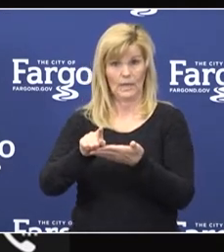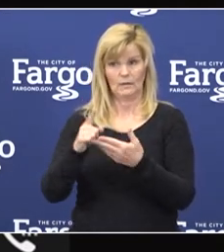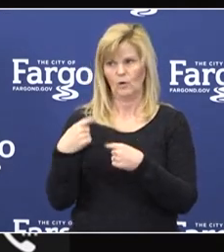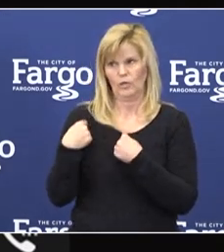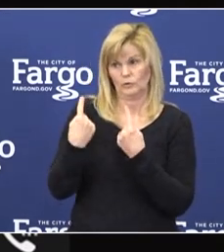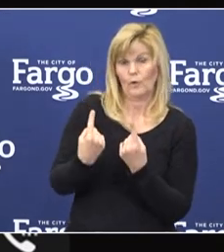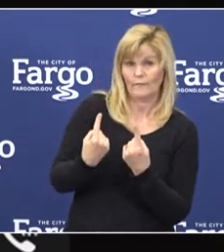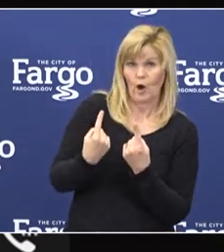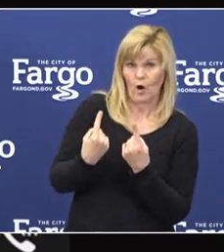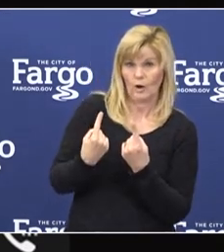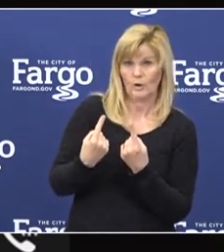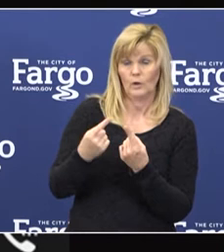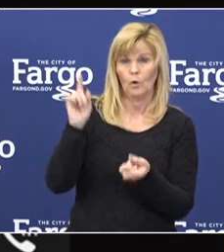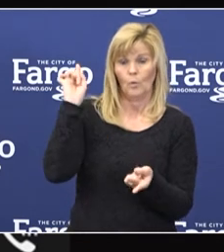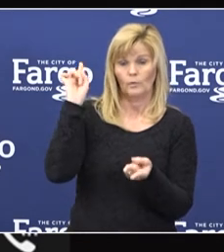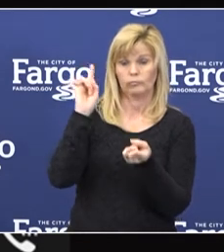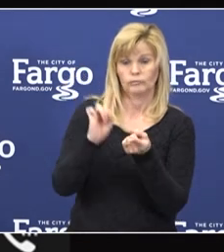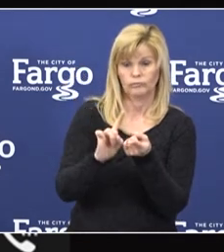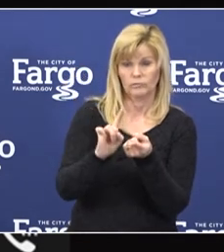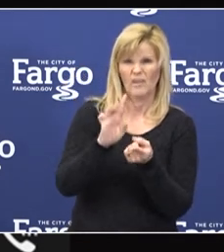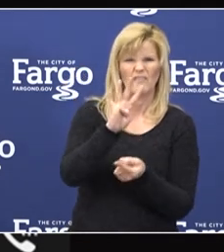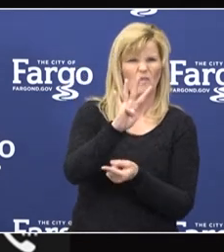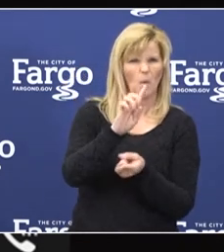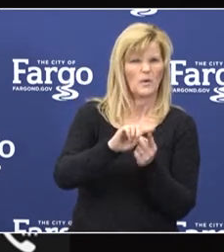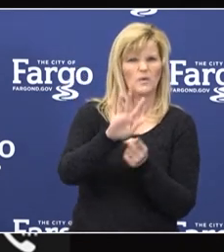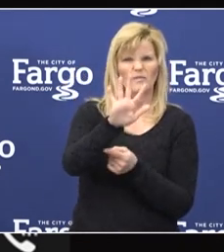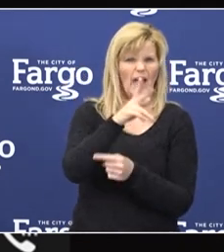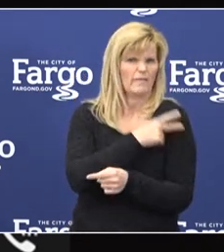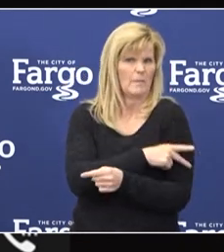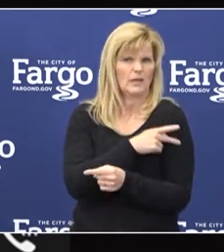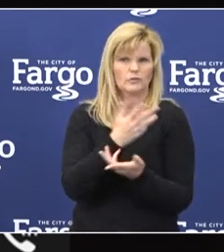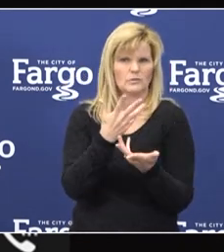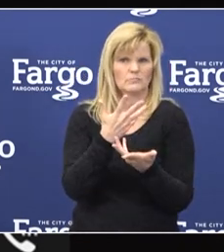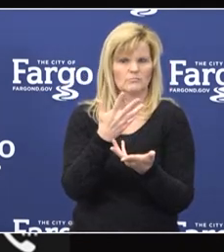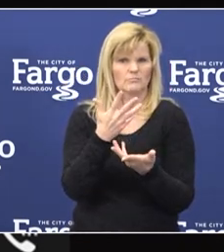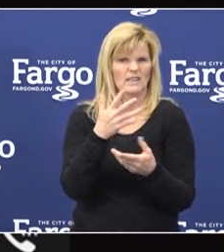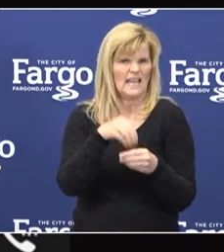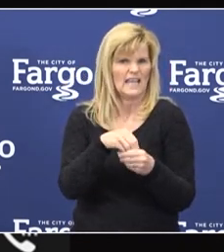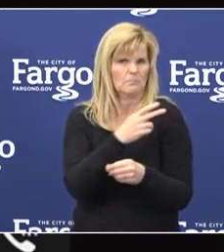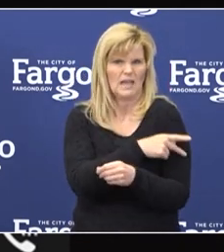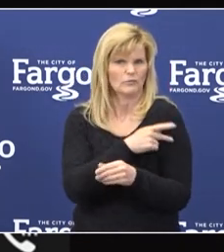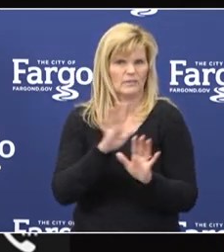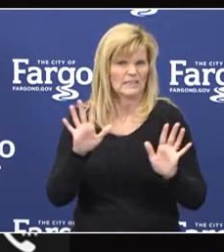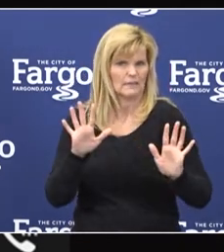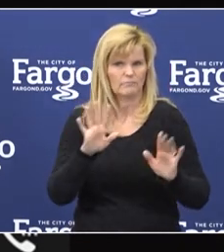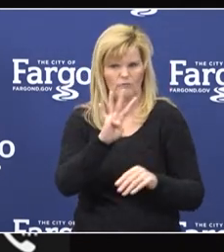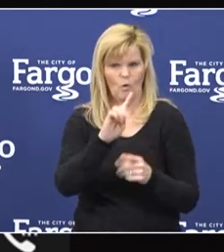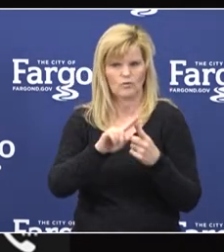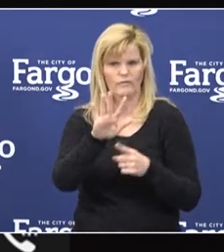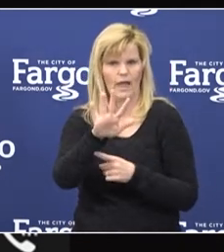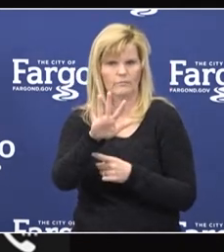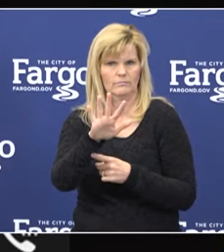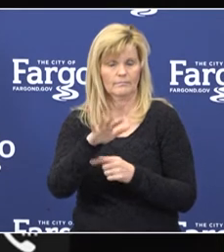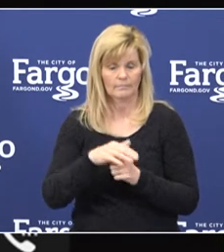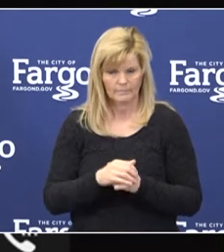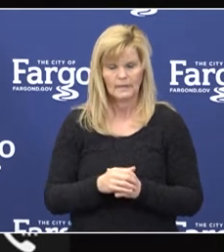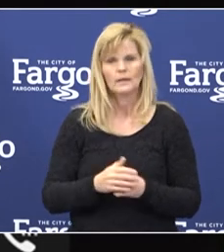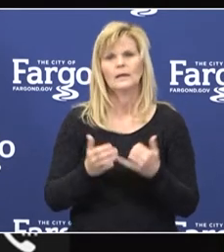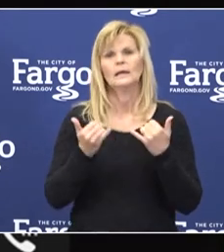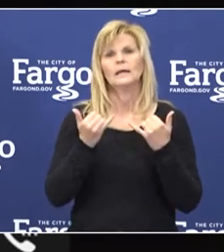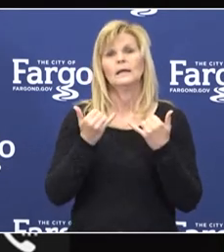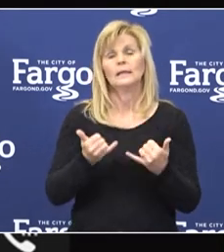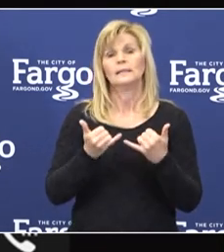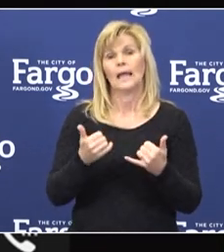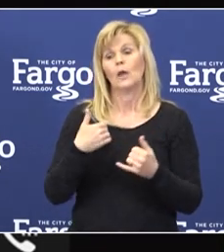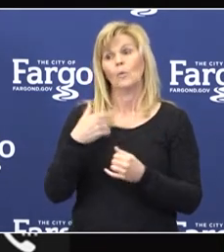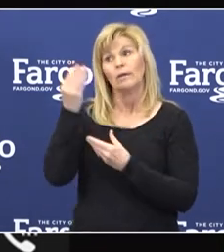far, anyway, we're down to about four to five patients, inpatients per day. Yesterday, we got news from the North